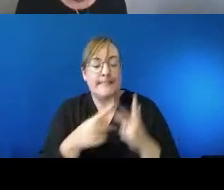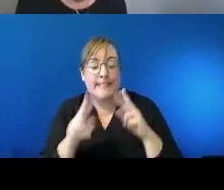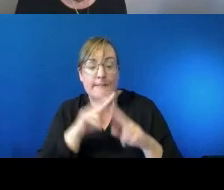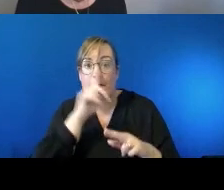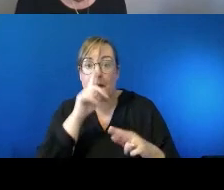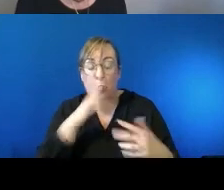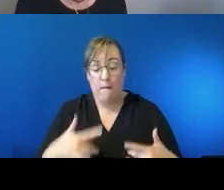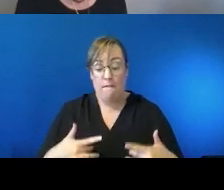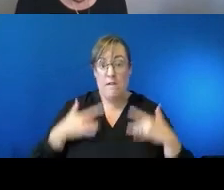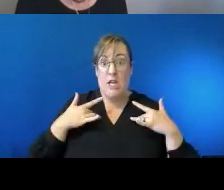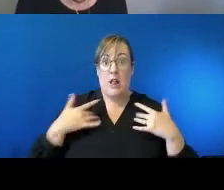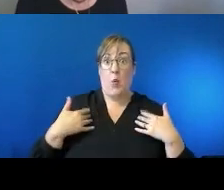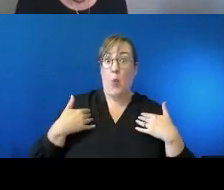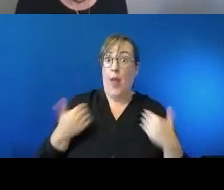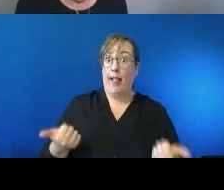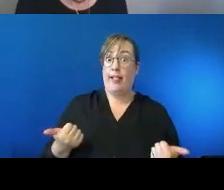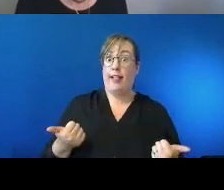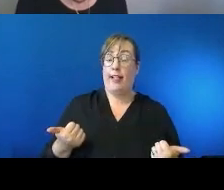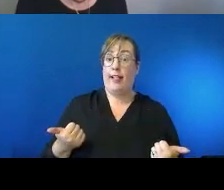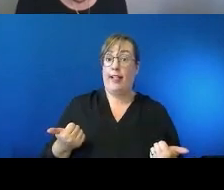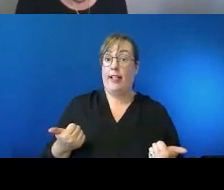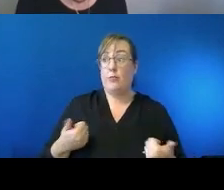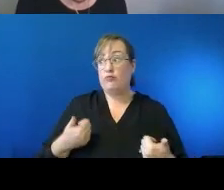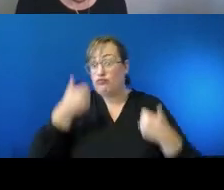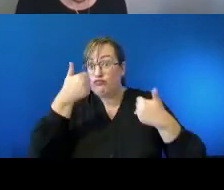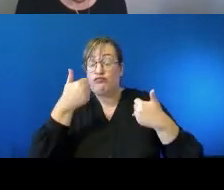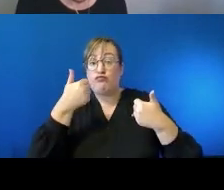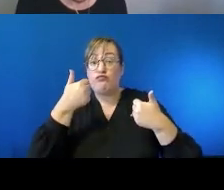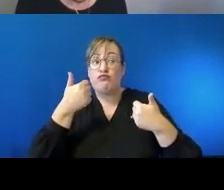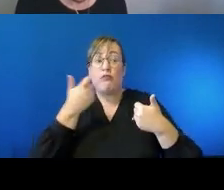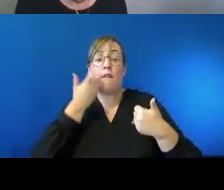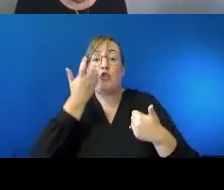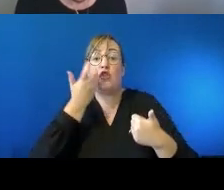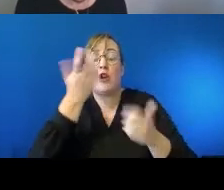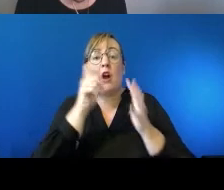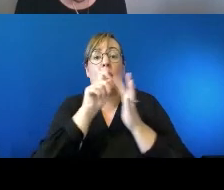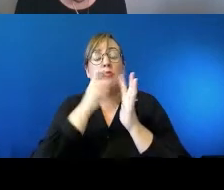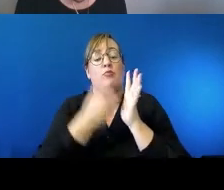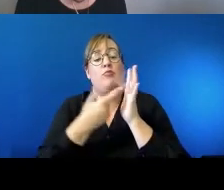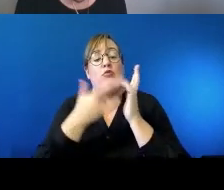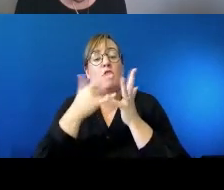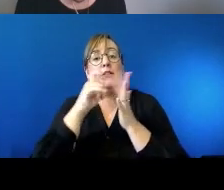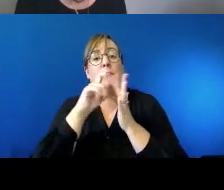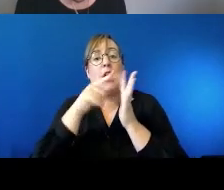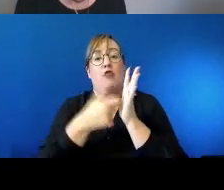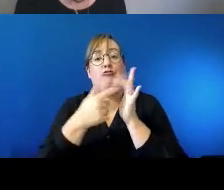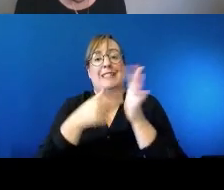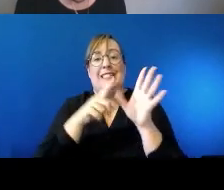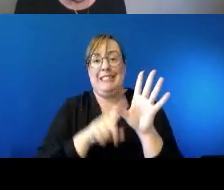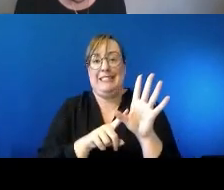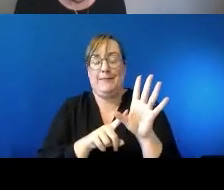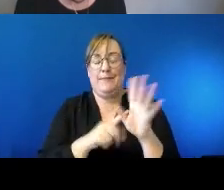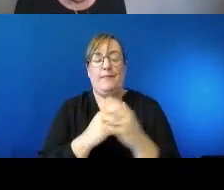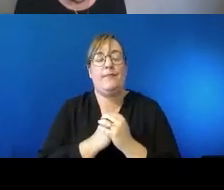well and how they're doing and how prosperity is going and we adapted that by uh asking te ao maori a big